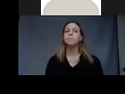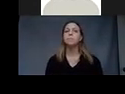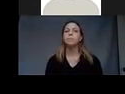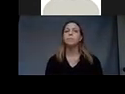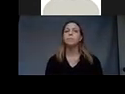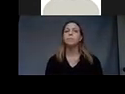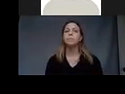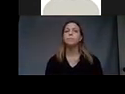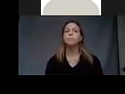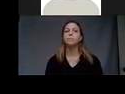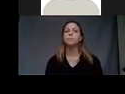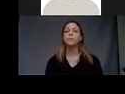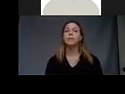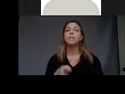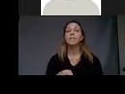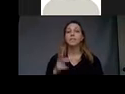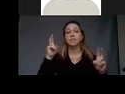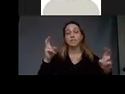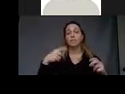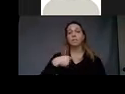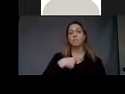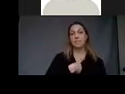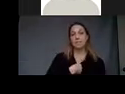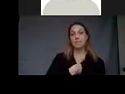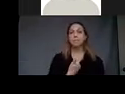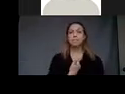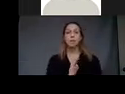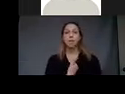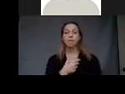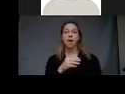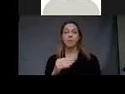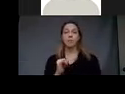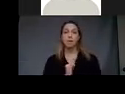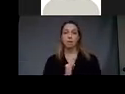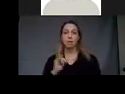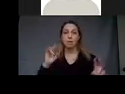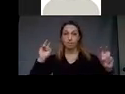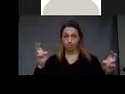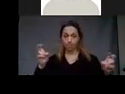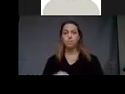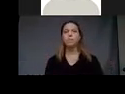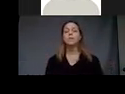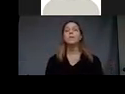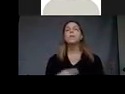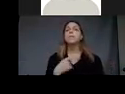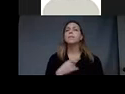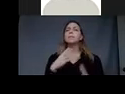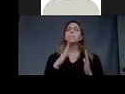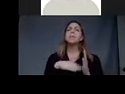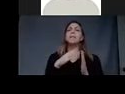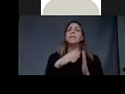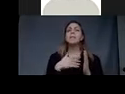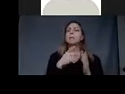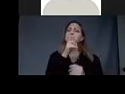This painting is called Me, Myself, and I. So this painting is not so much about